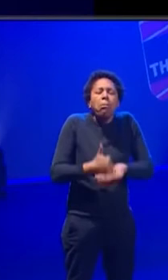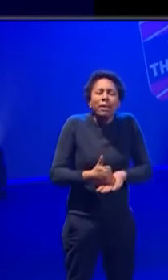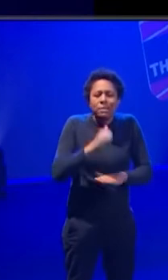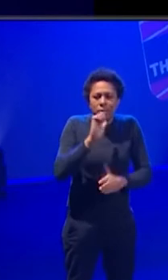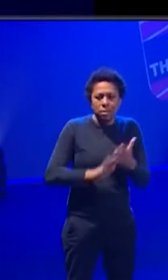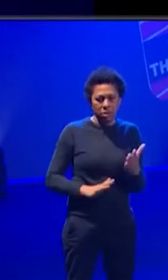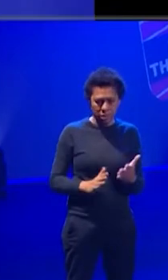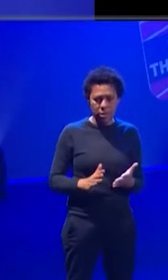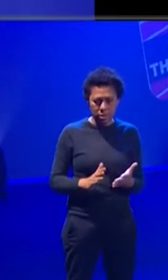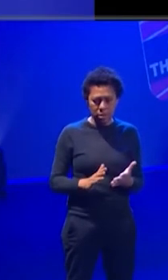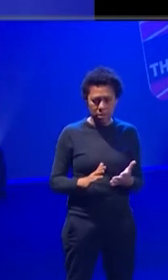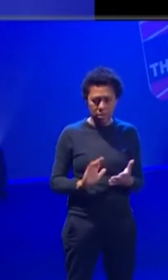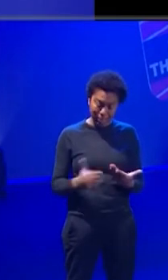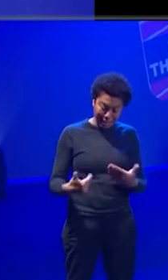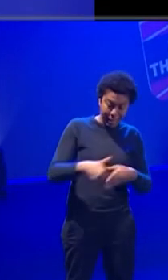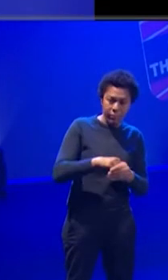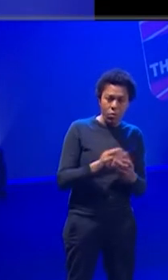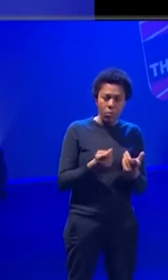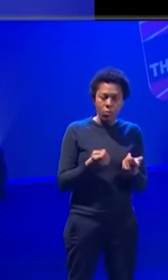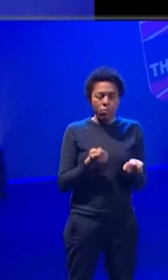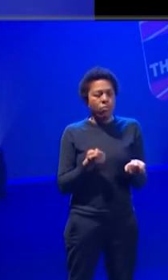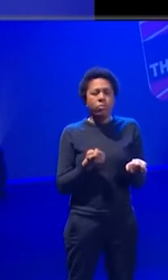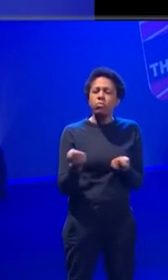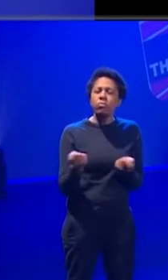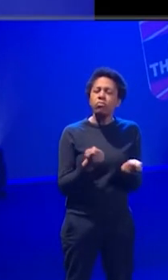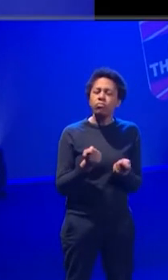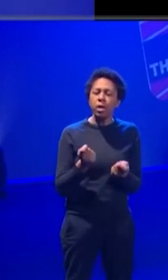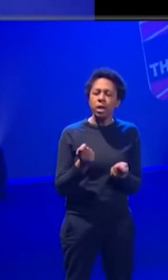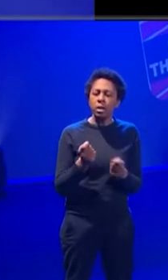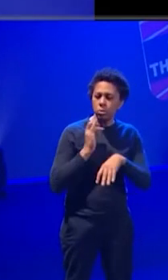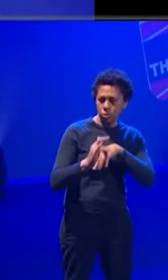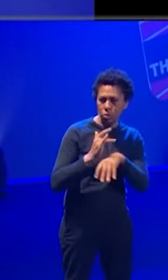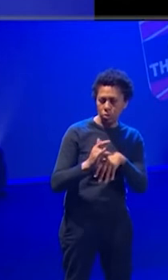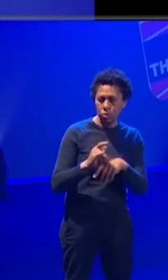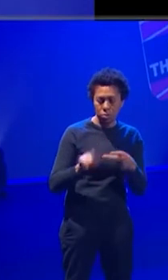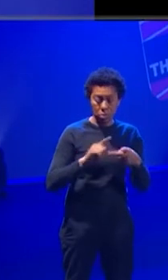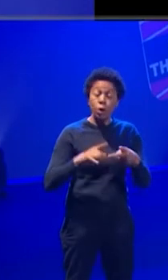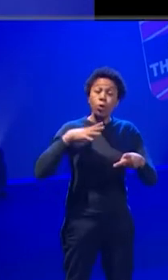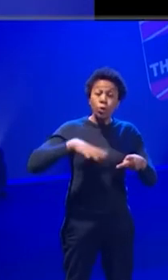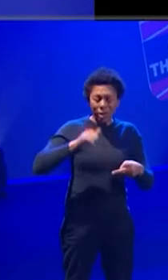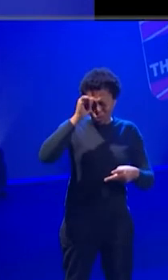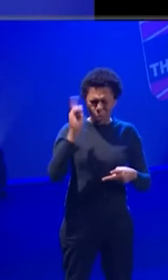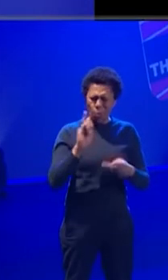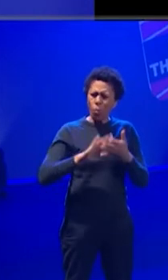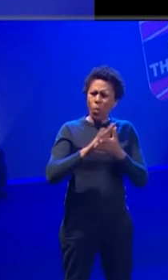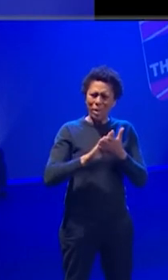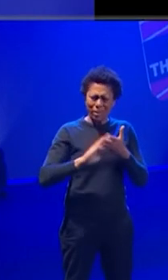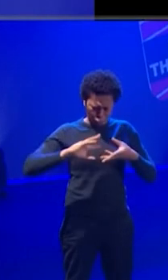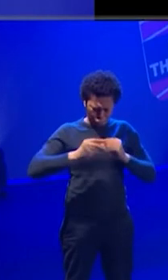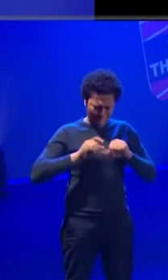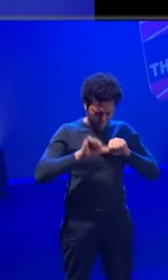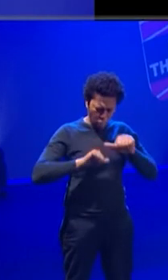shows. And you need to have a base of experience of understanding the creative process and what creative people want to do